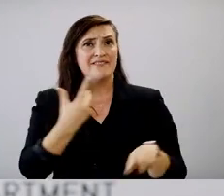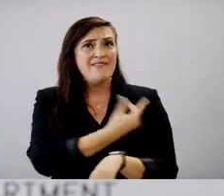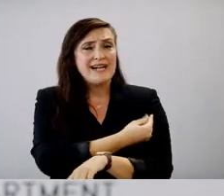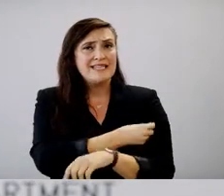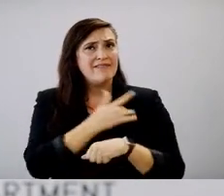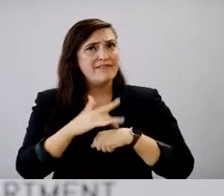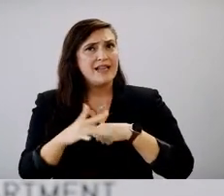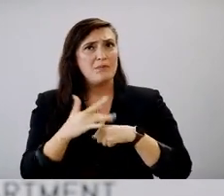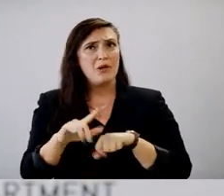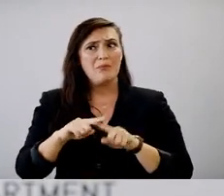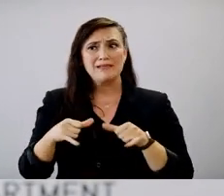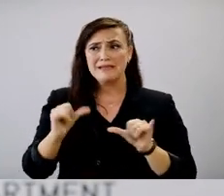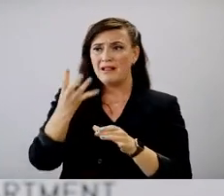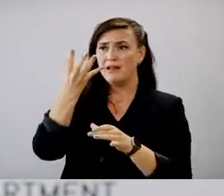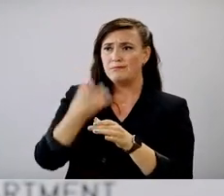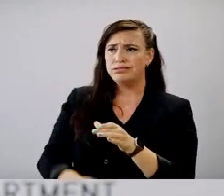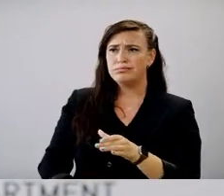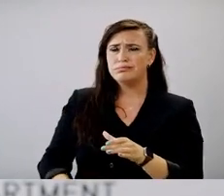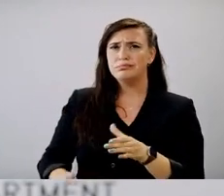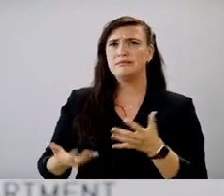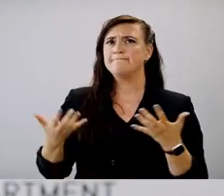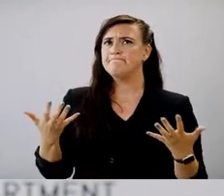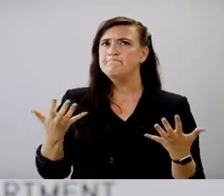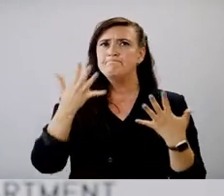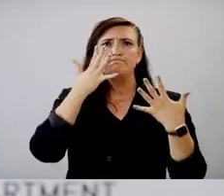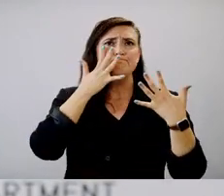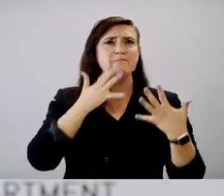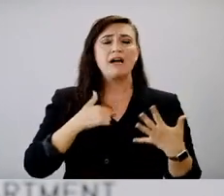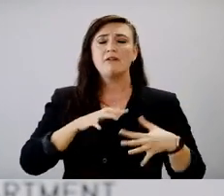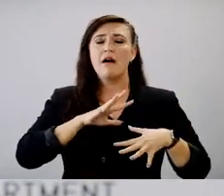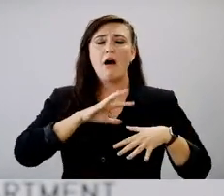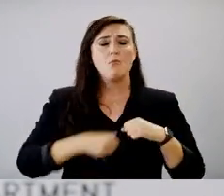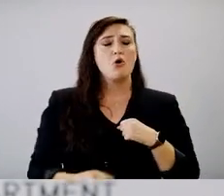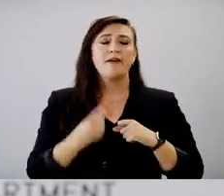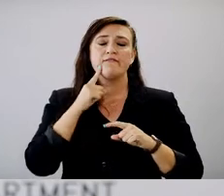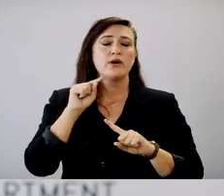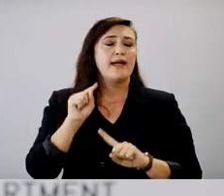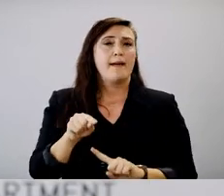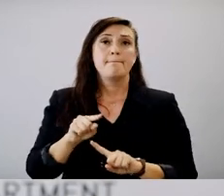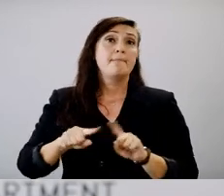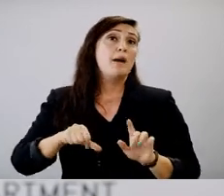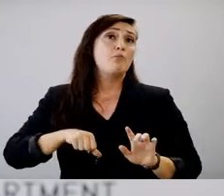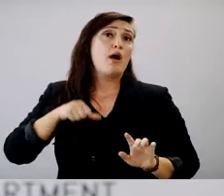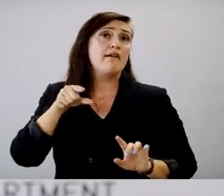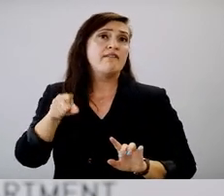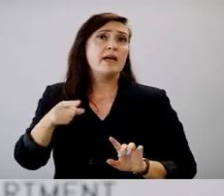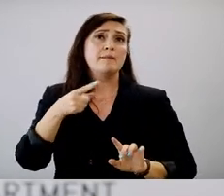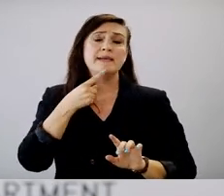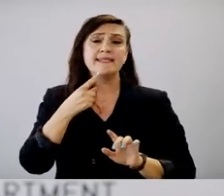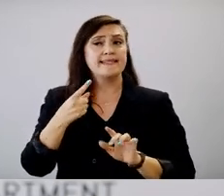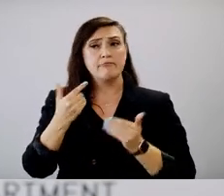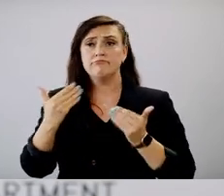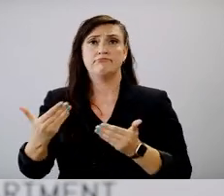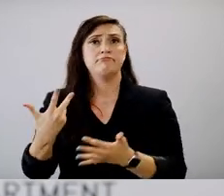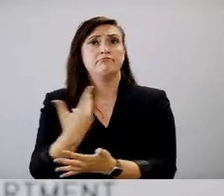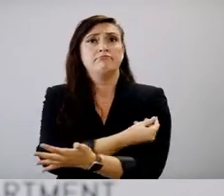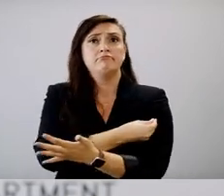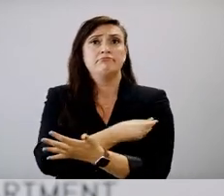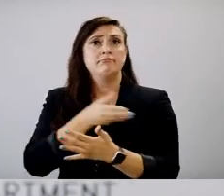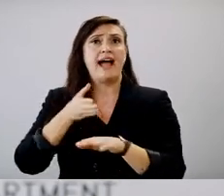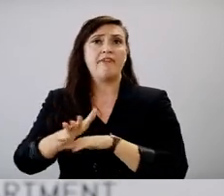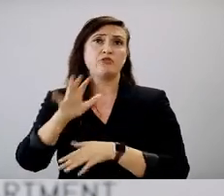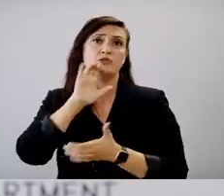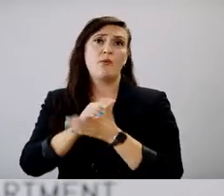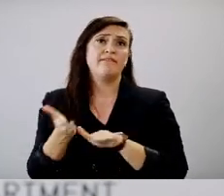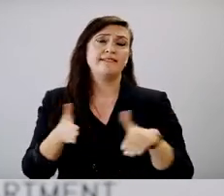and I'm, I'm, you know, I, I'm heartbroken for him, but I'm proud of him for making that decision to go to go get